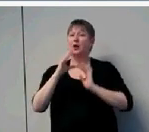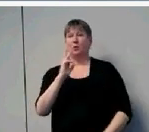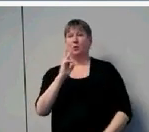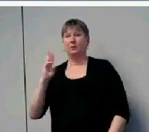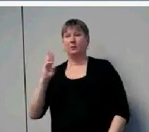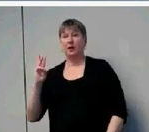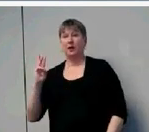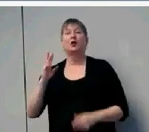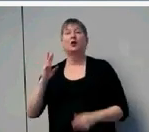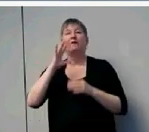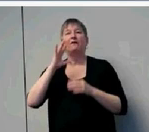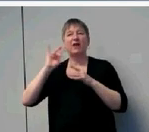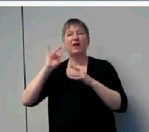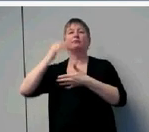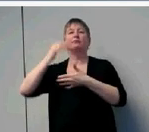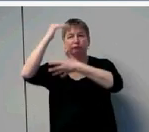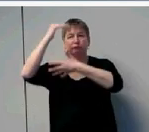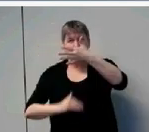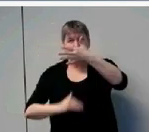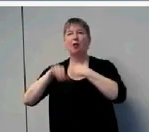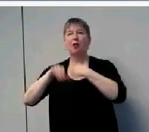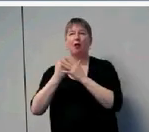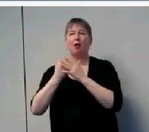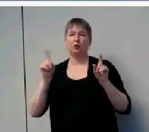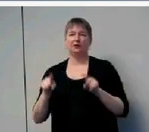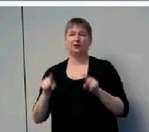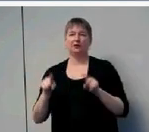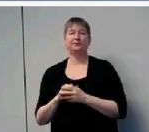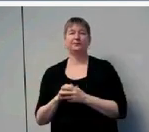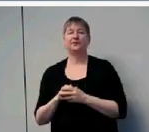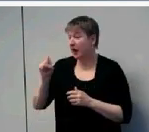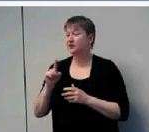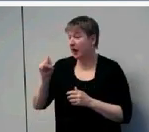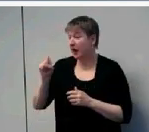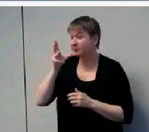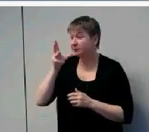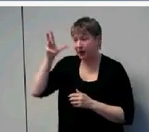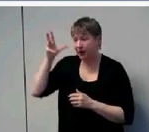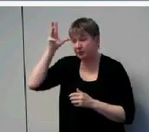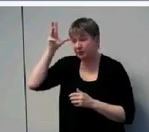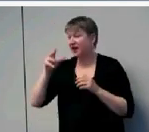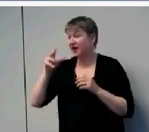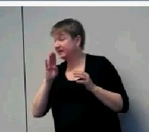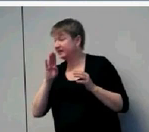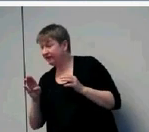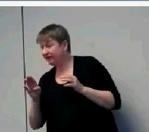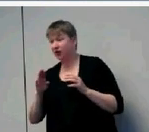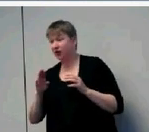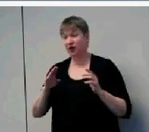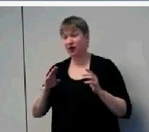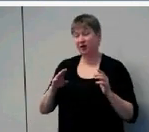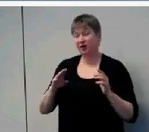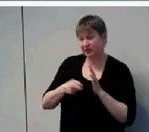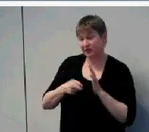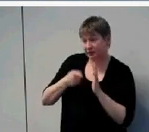here. So the parent is asked to indicate never through always in the car, daycare, mealtime,